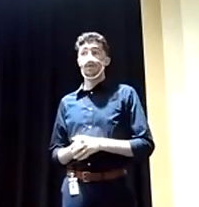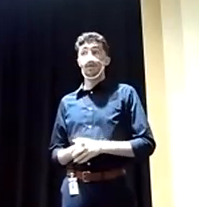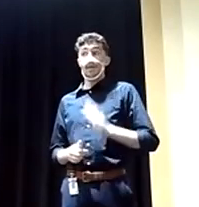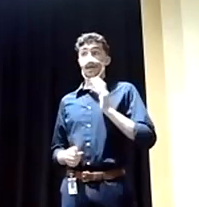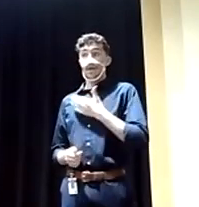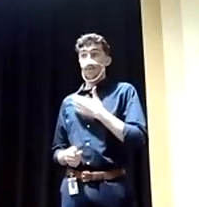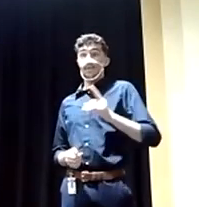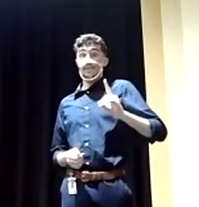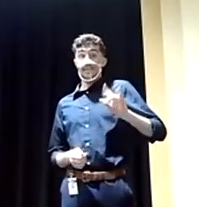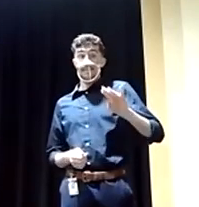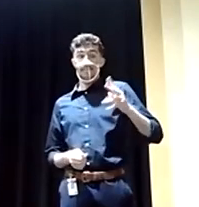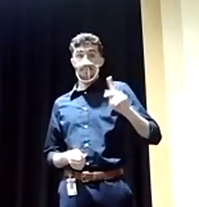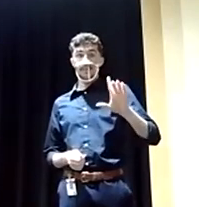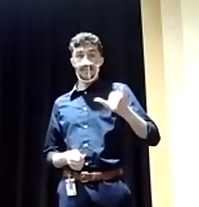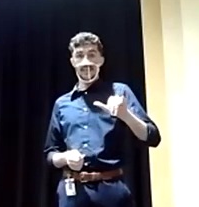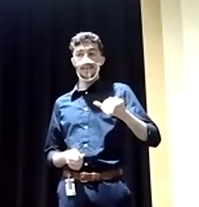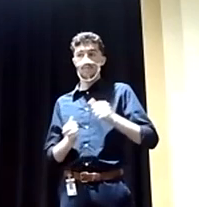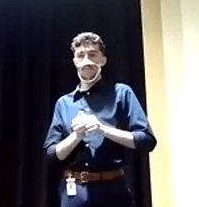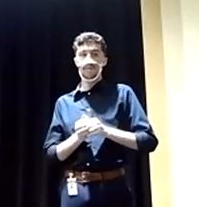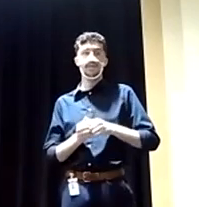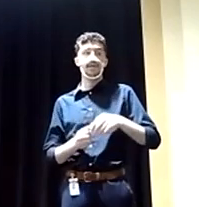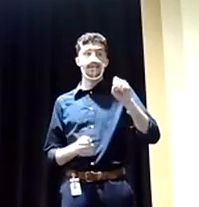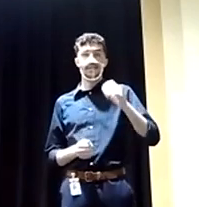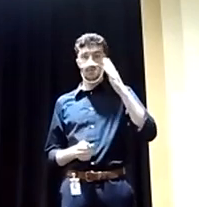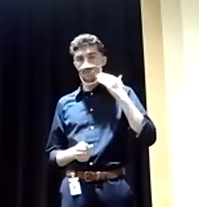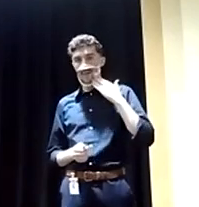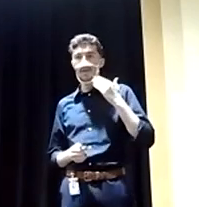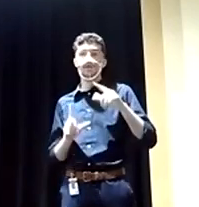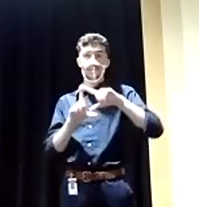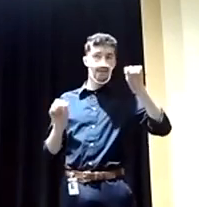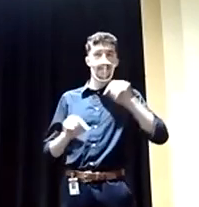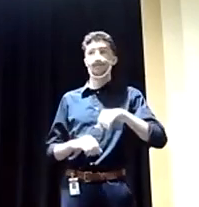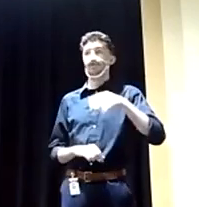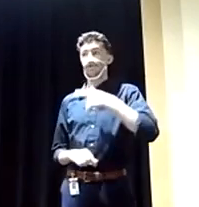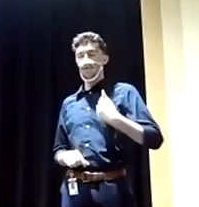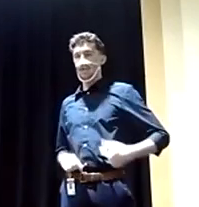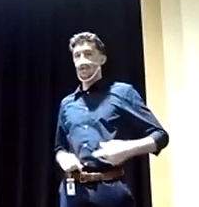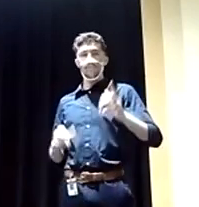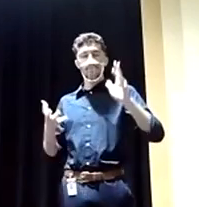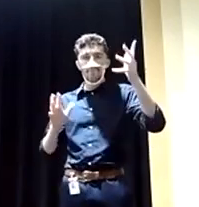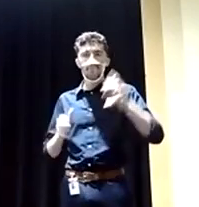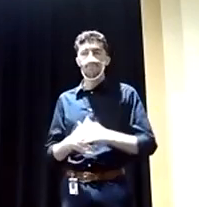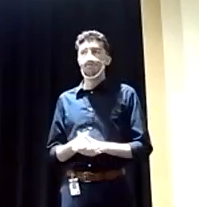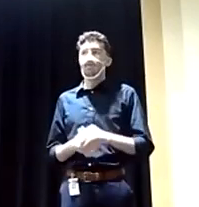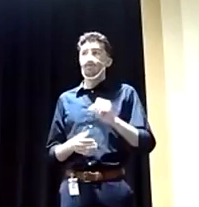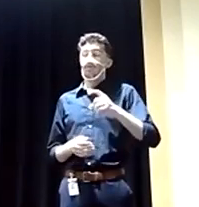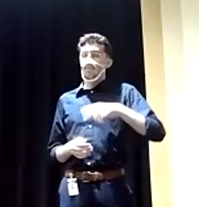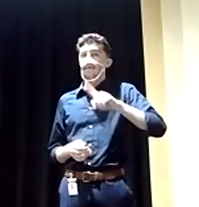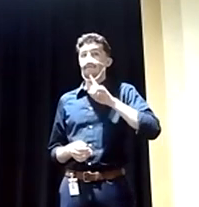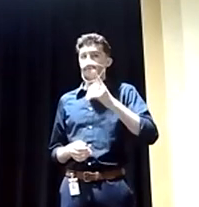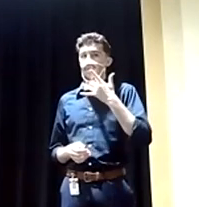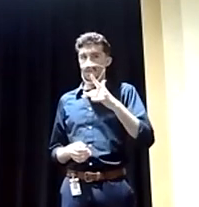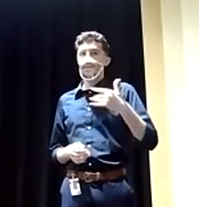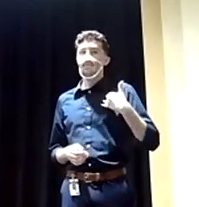including South Korea and Japan and China. And so this is one of these issues where I'm lucky that we have President